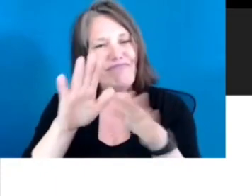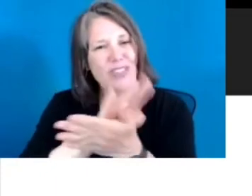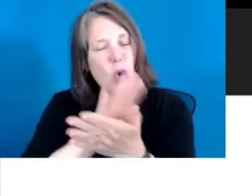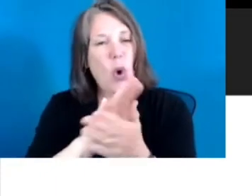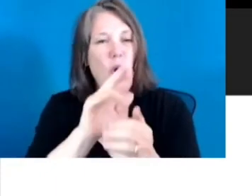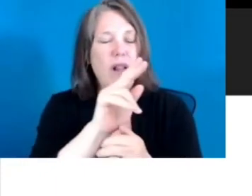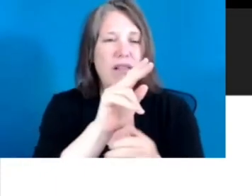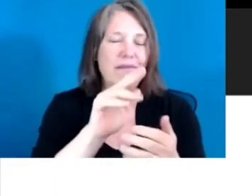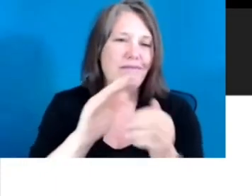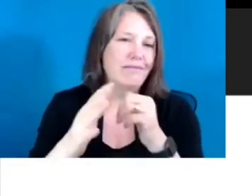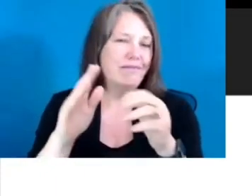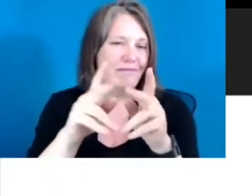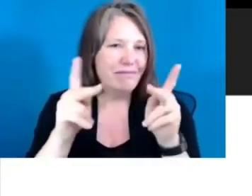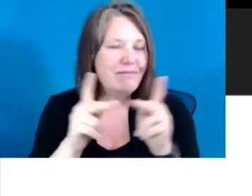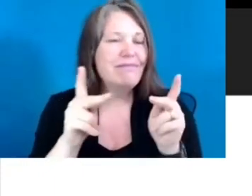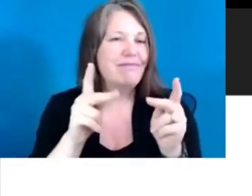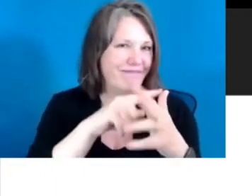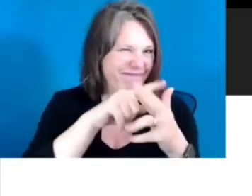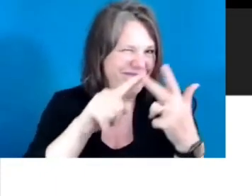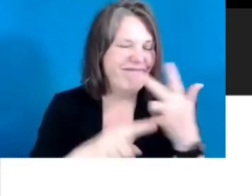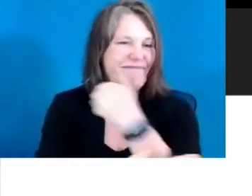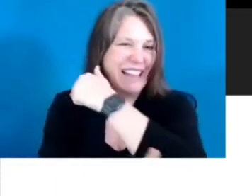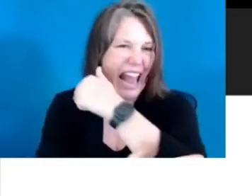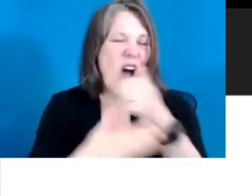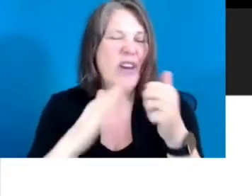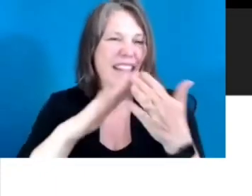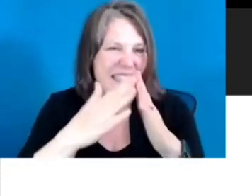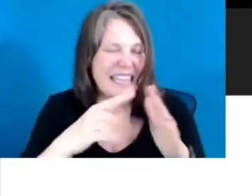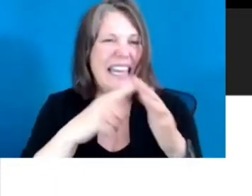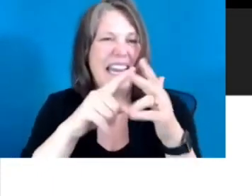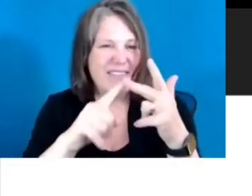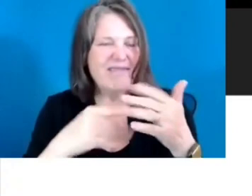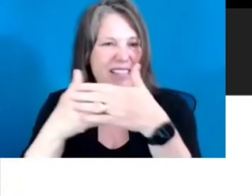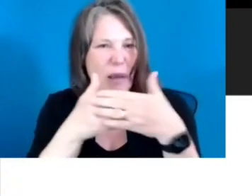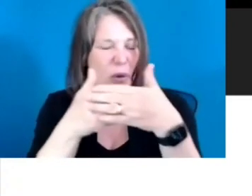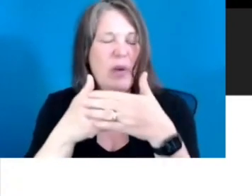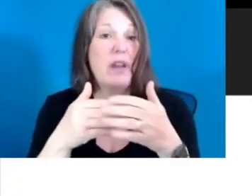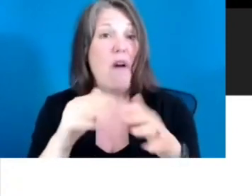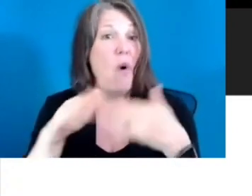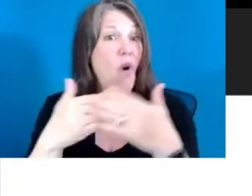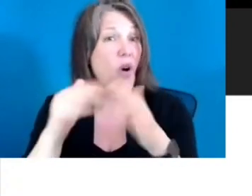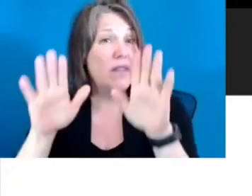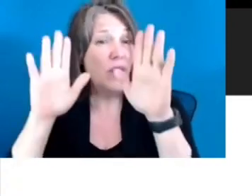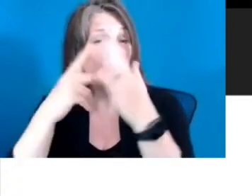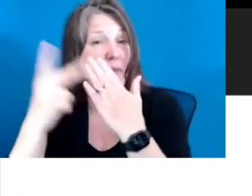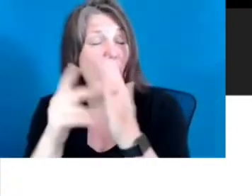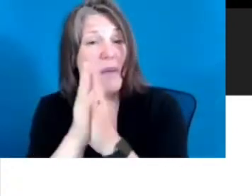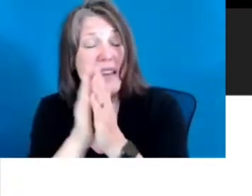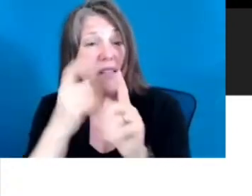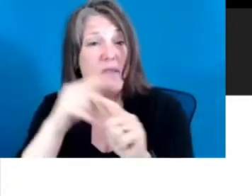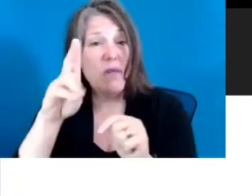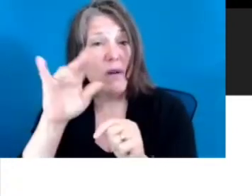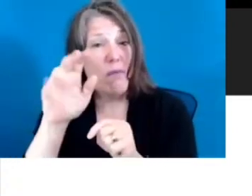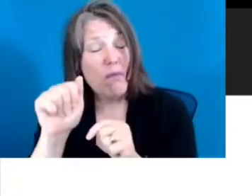Knox County, Corbin Independent and Barberville Independent. The more that we can have for our students with all these great programs and initiatives from Brea